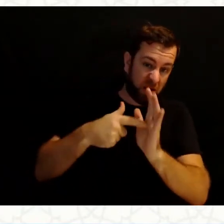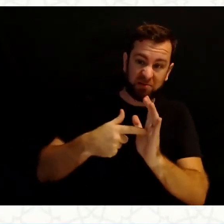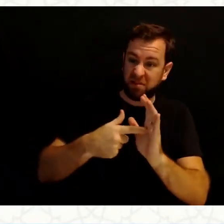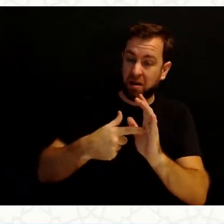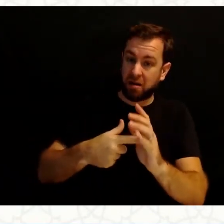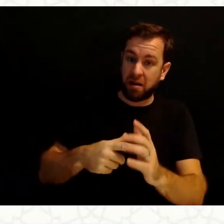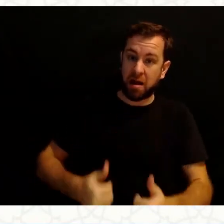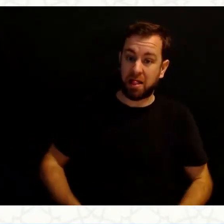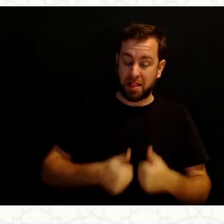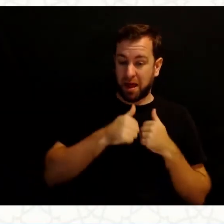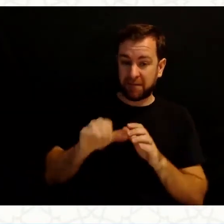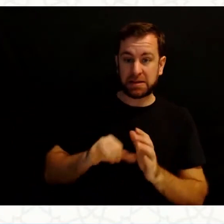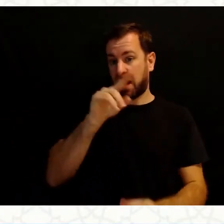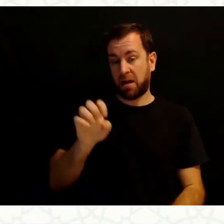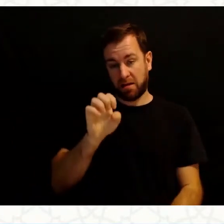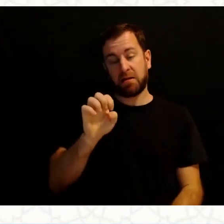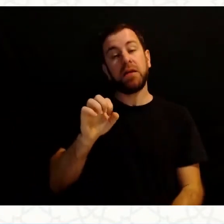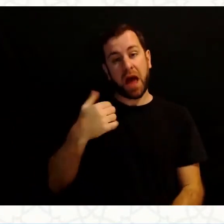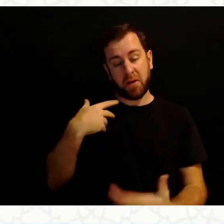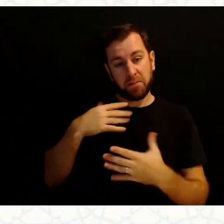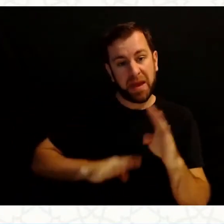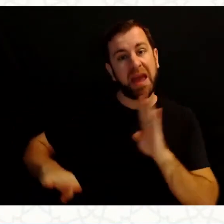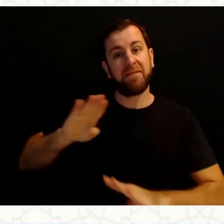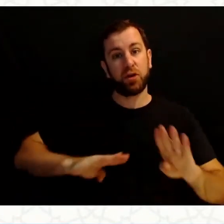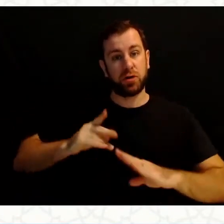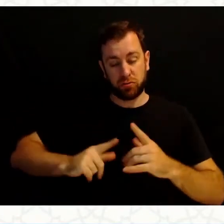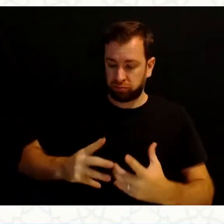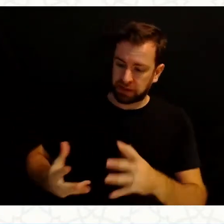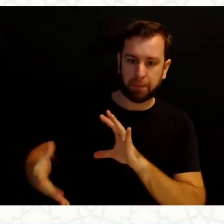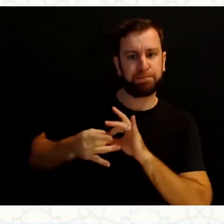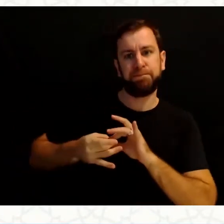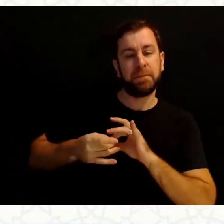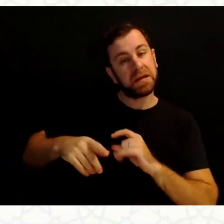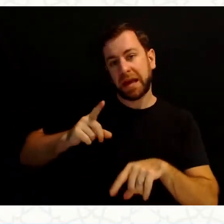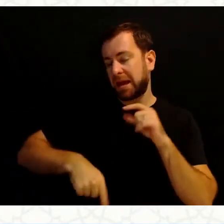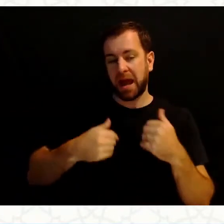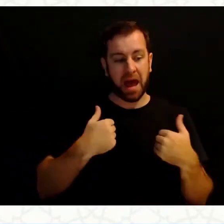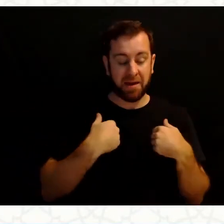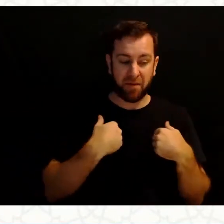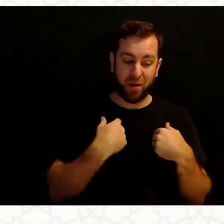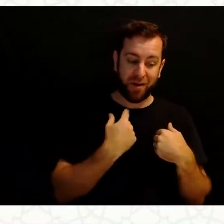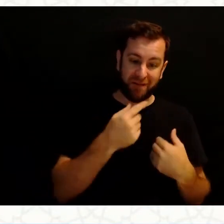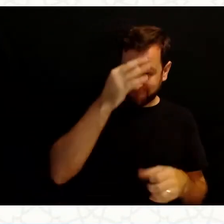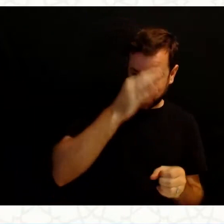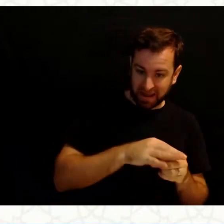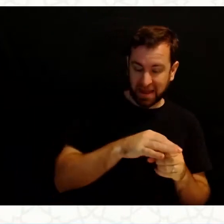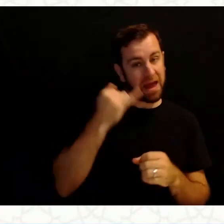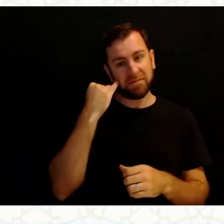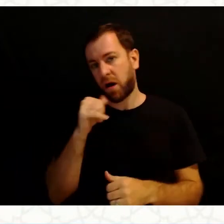to be attached to it, always. You cannot have one without the other.